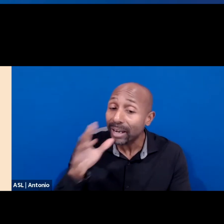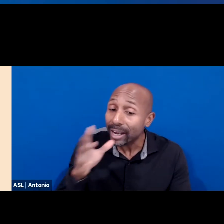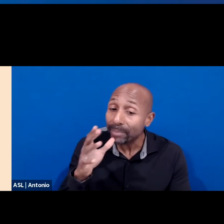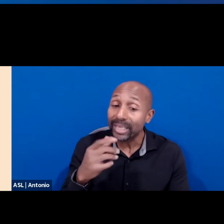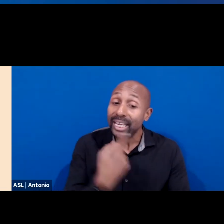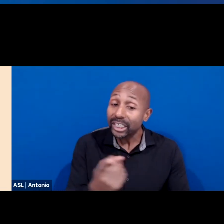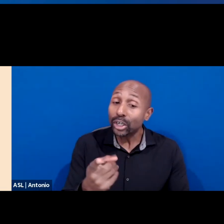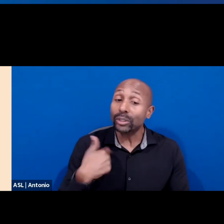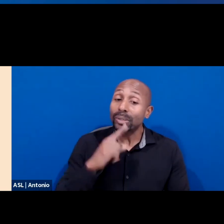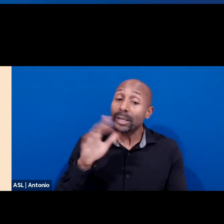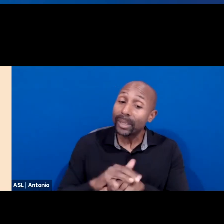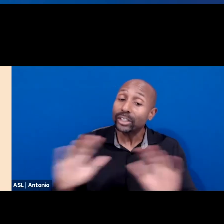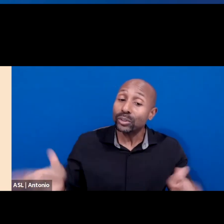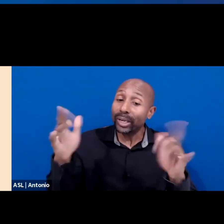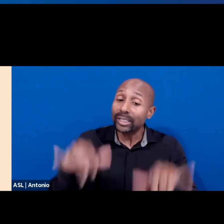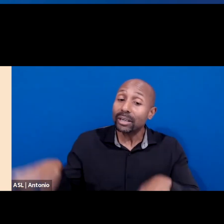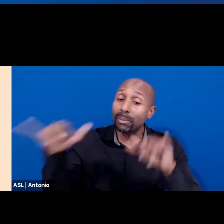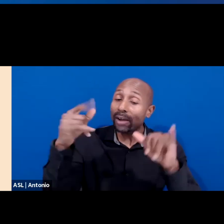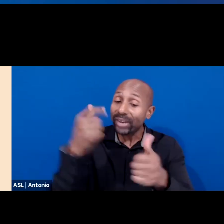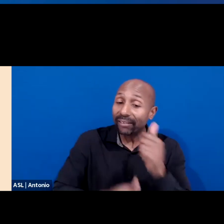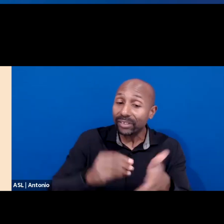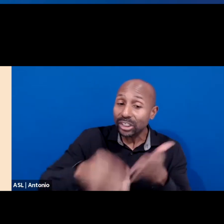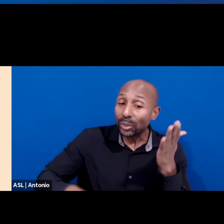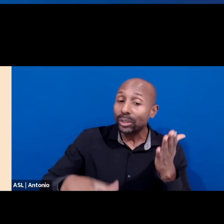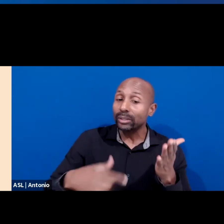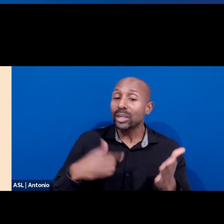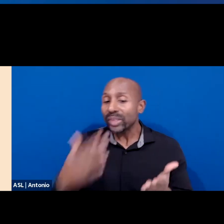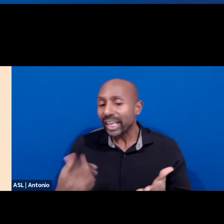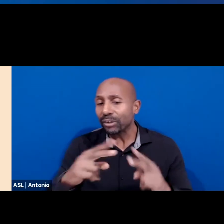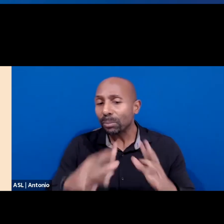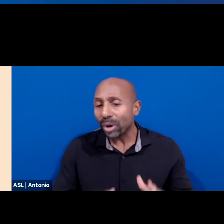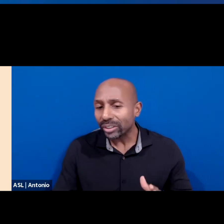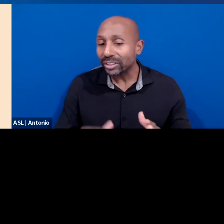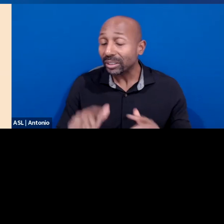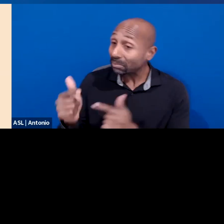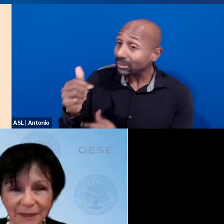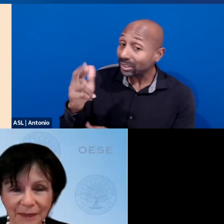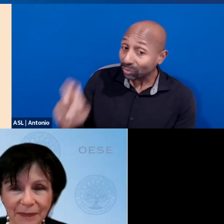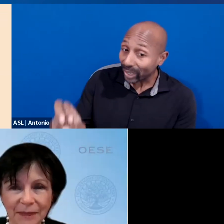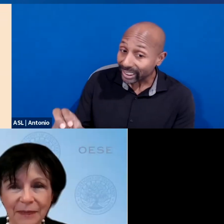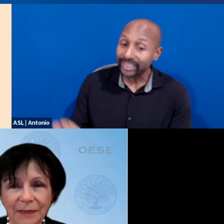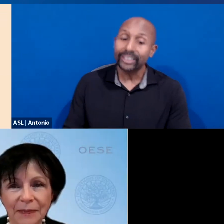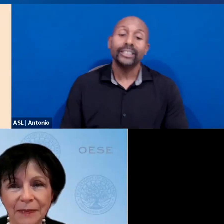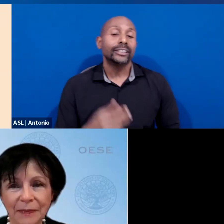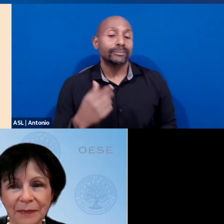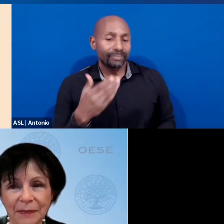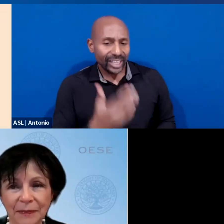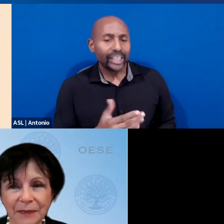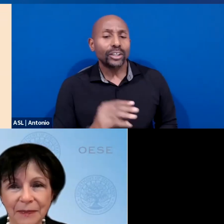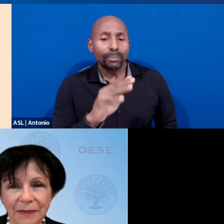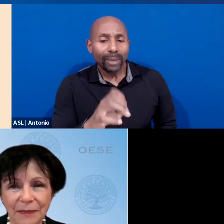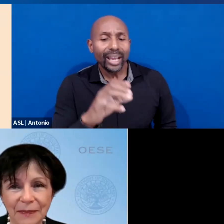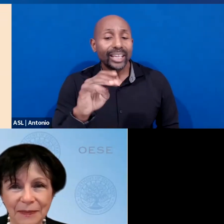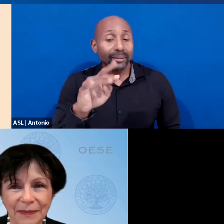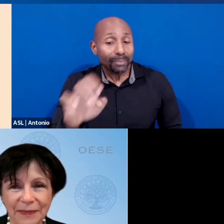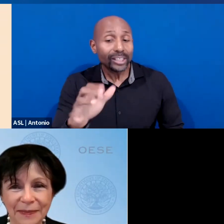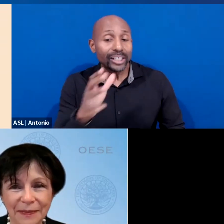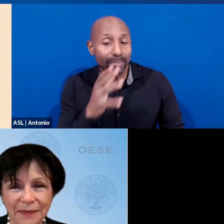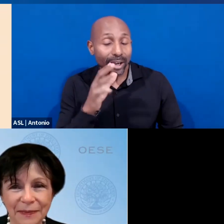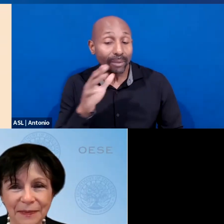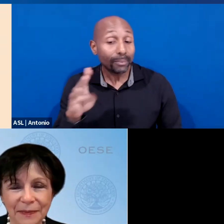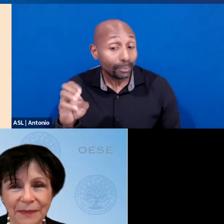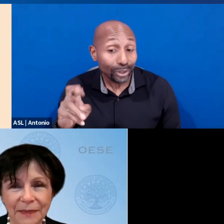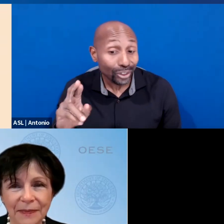that at the highest levels. So with that in mind, we have Deputy Assistant Secretary Ruth Ryder, who